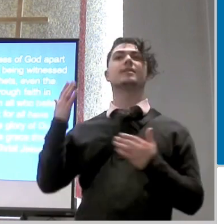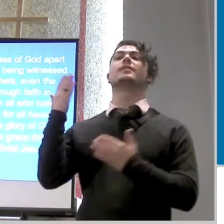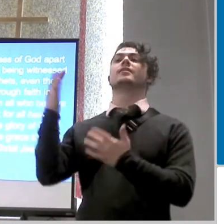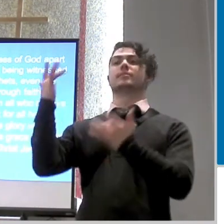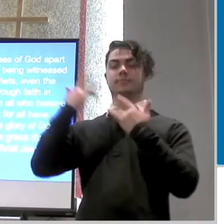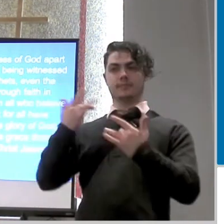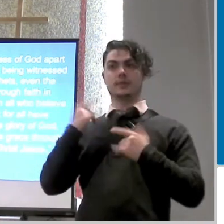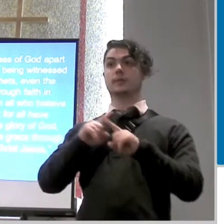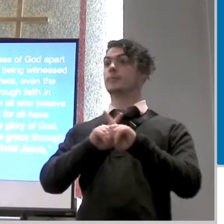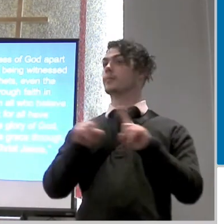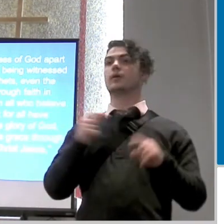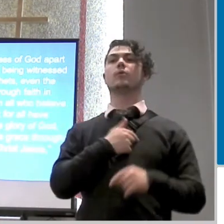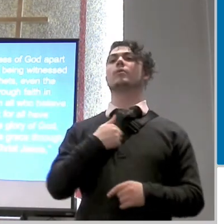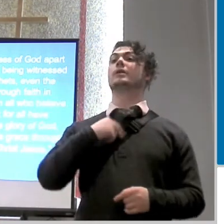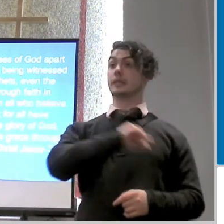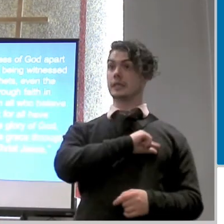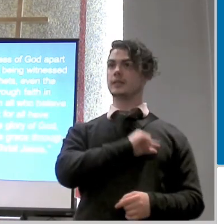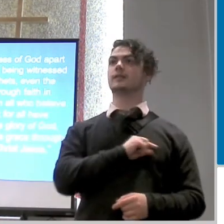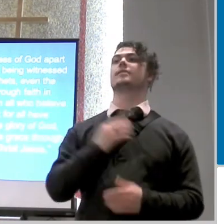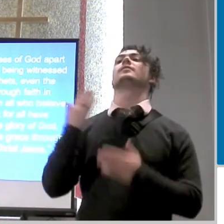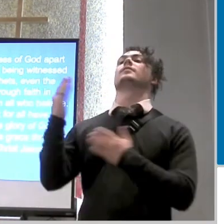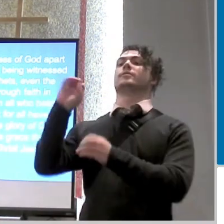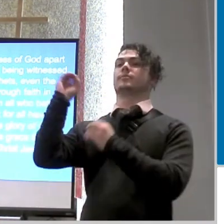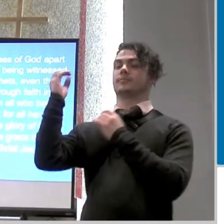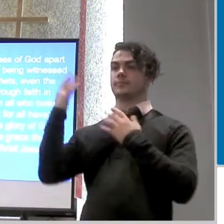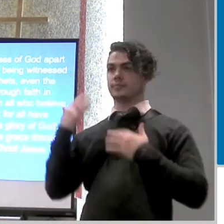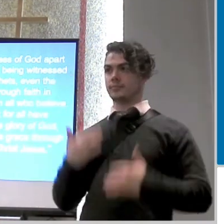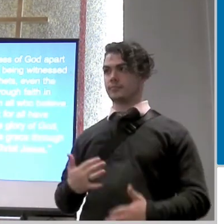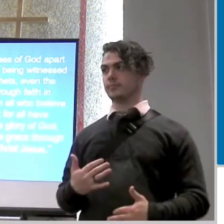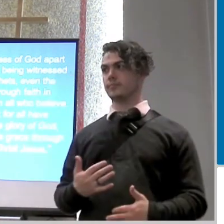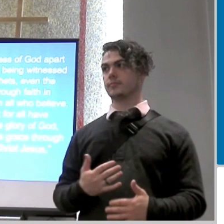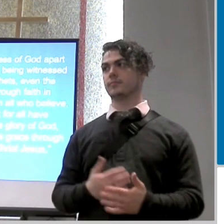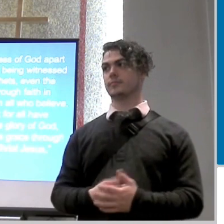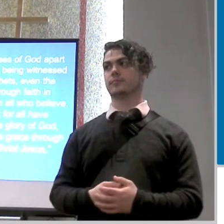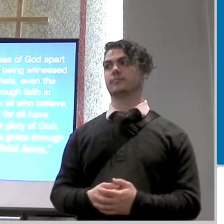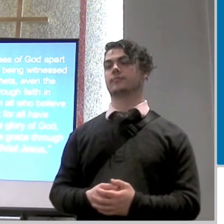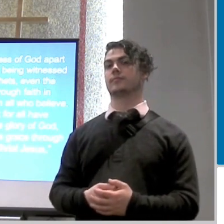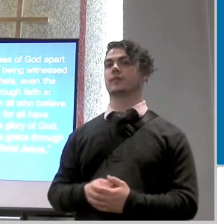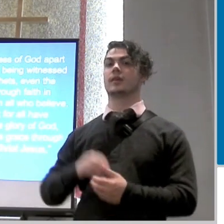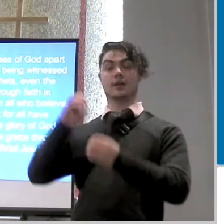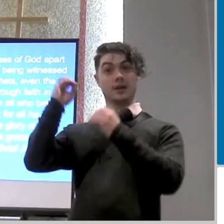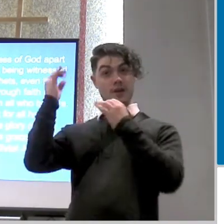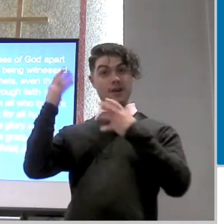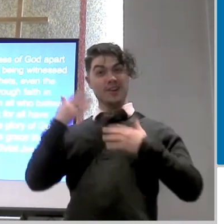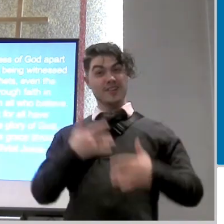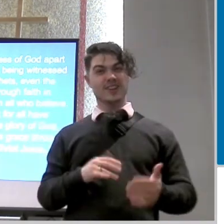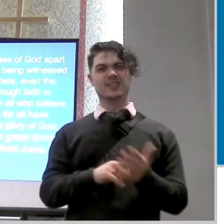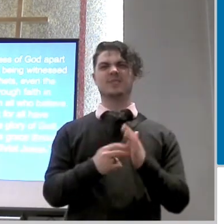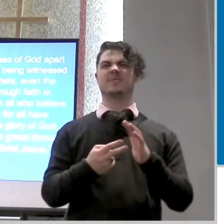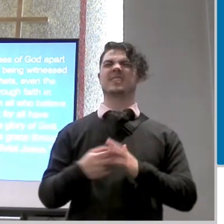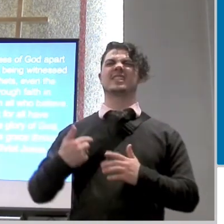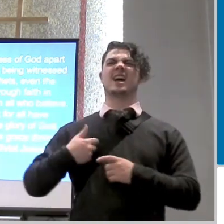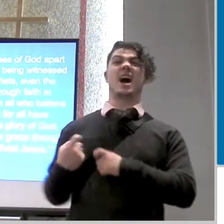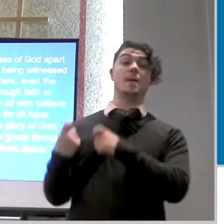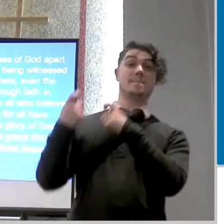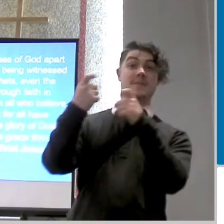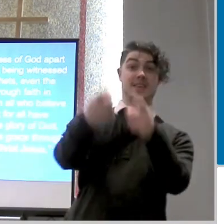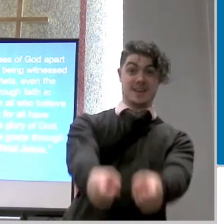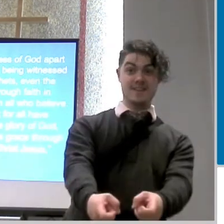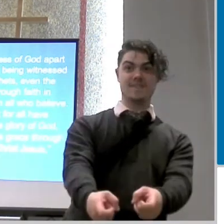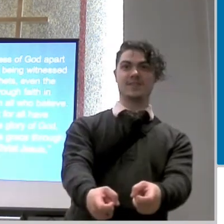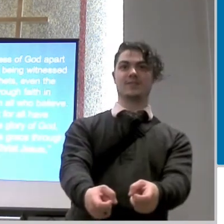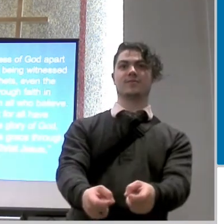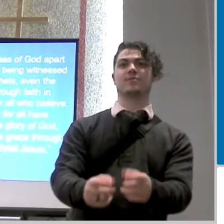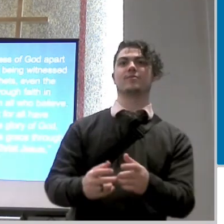he says by his grace mercy says i don't get what i deserve grace says i'm giving you something you don't deserve